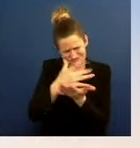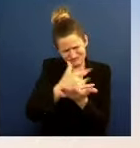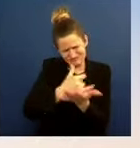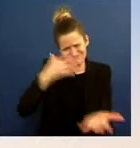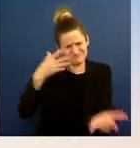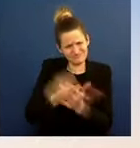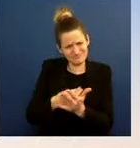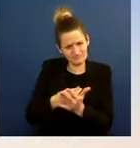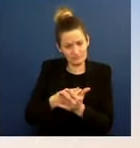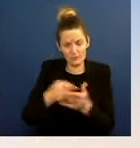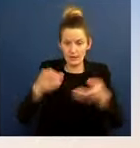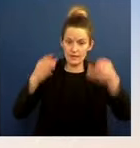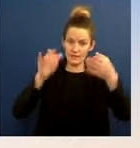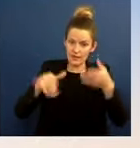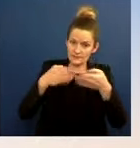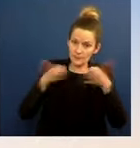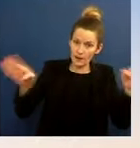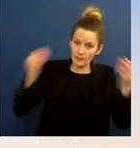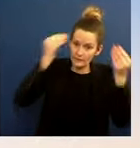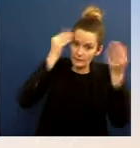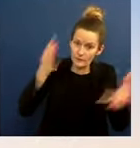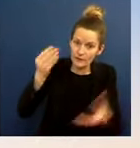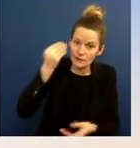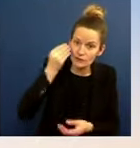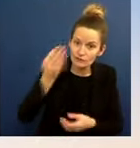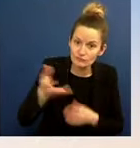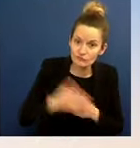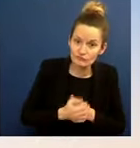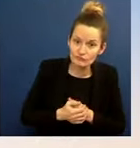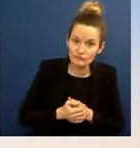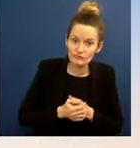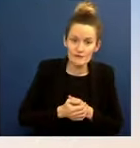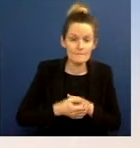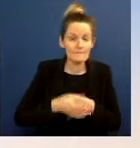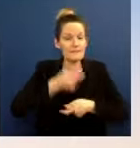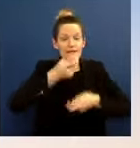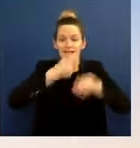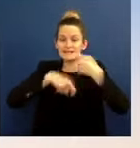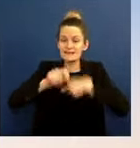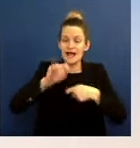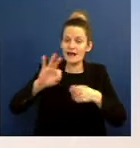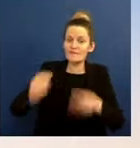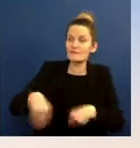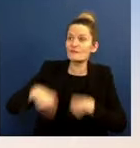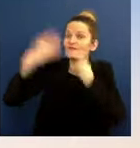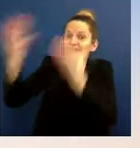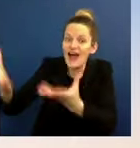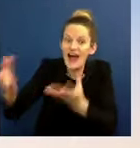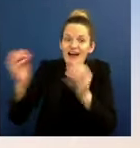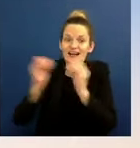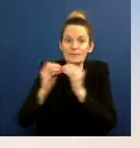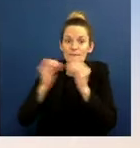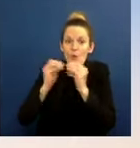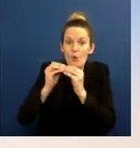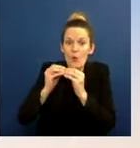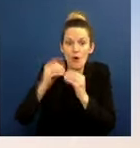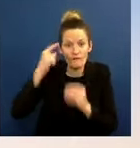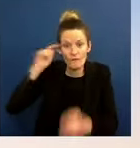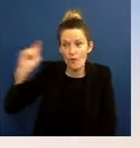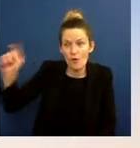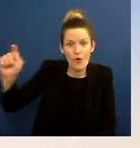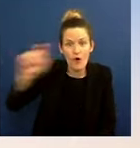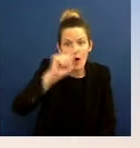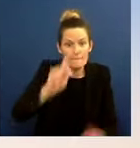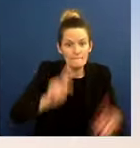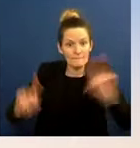demand, too many of these companies, in our view, are making the calculated decision of returning money to investors and shareholders through buybacks and dividends,